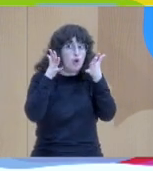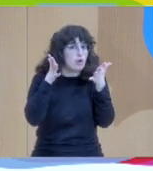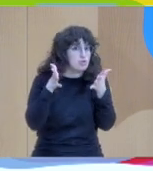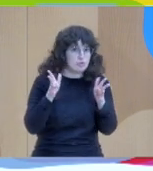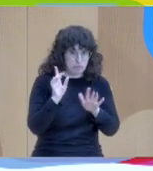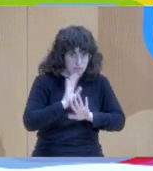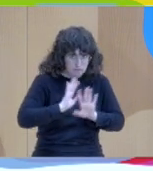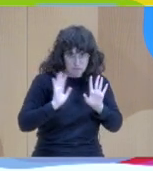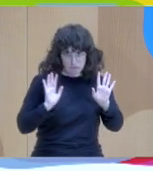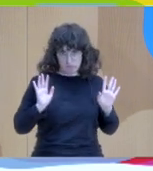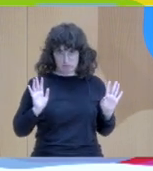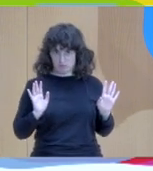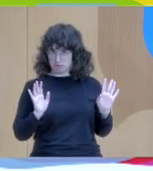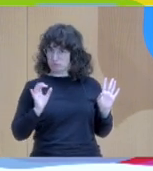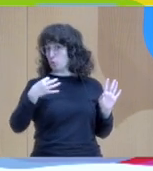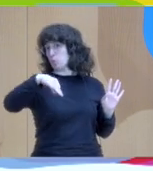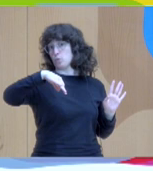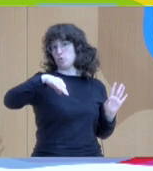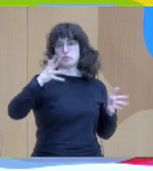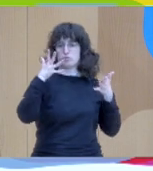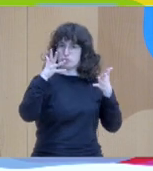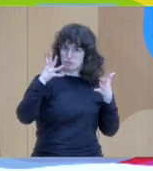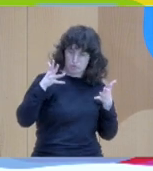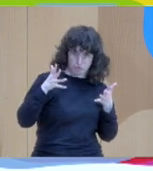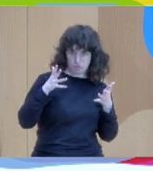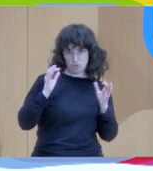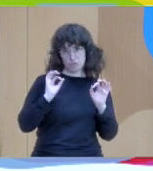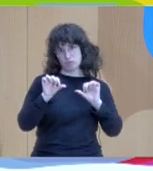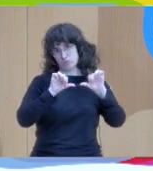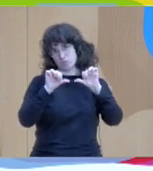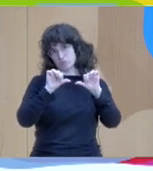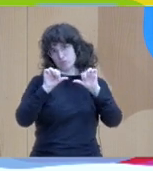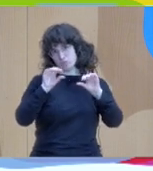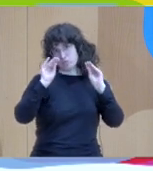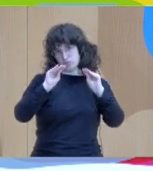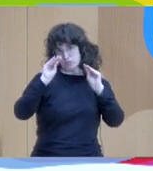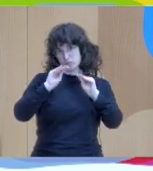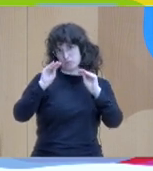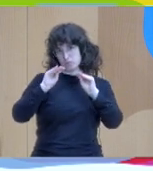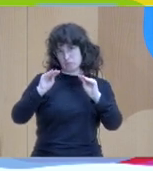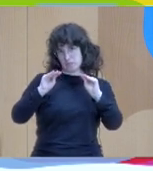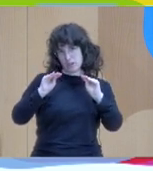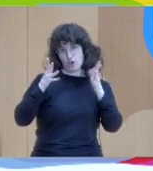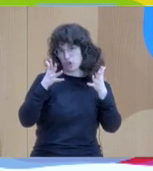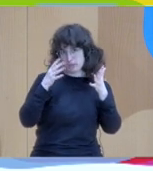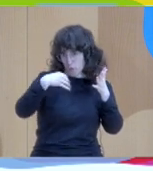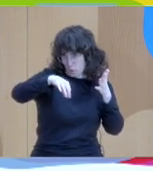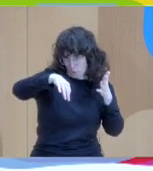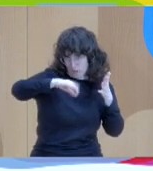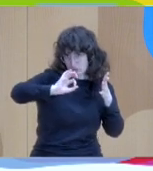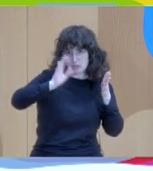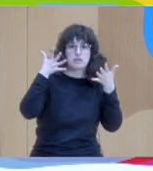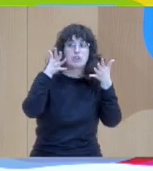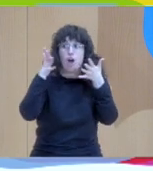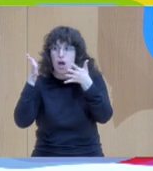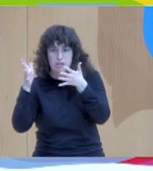facilitated training is don't give advice so this is what we then did